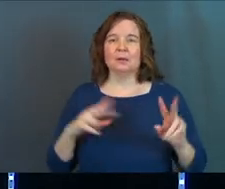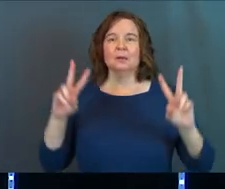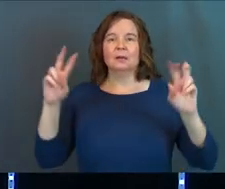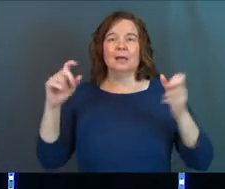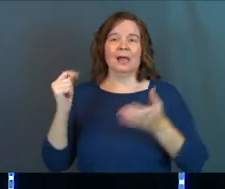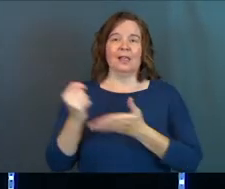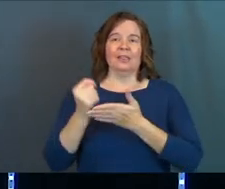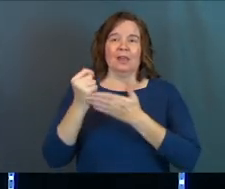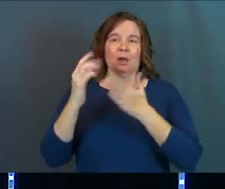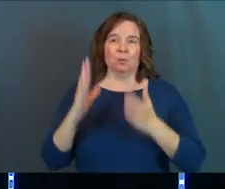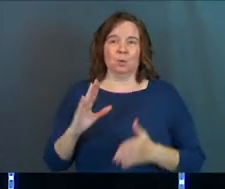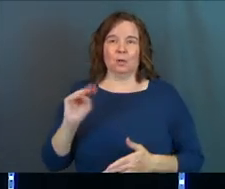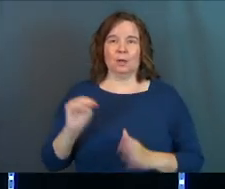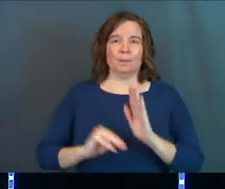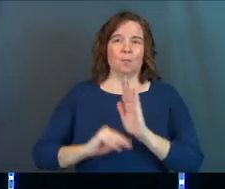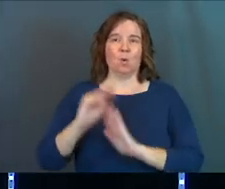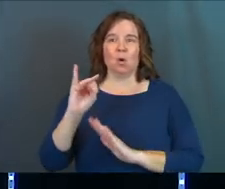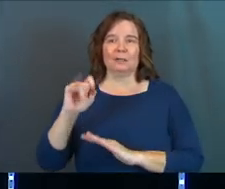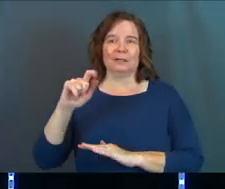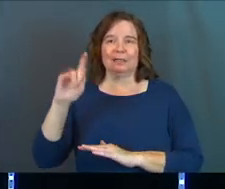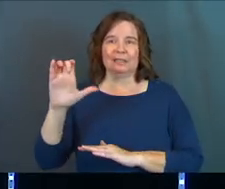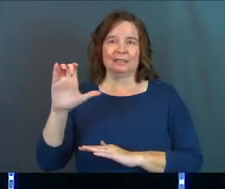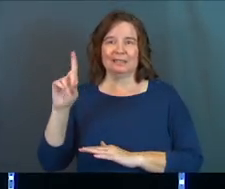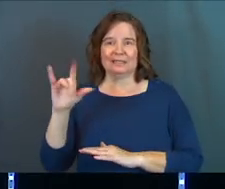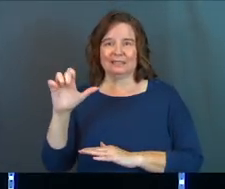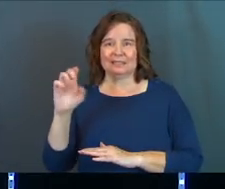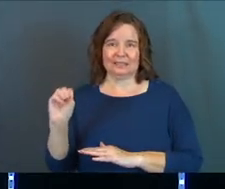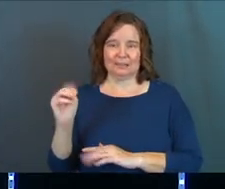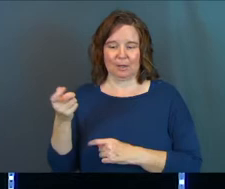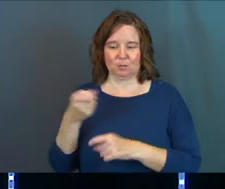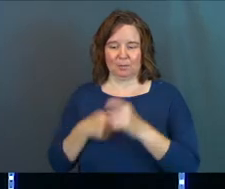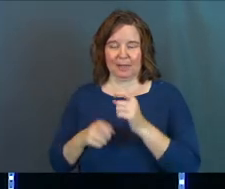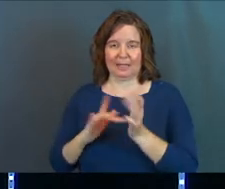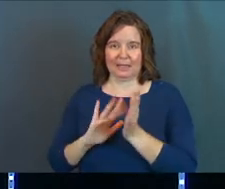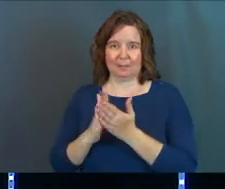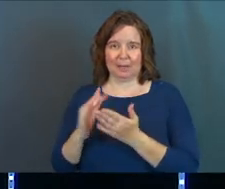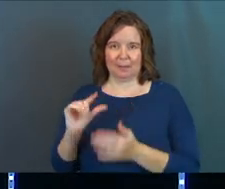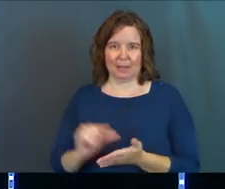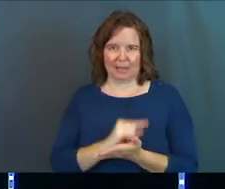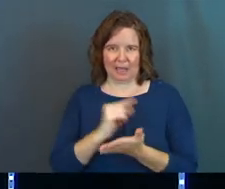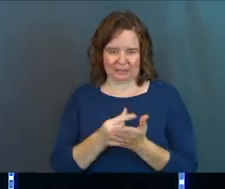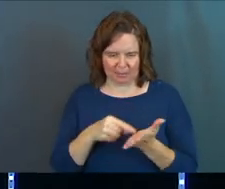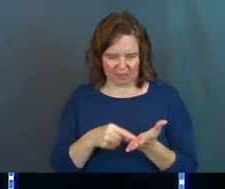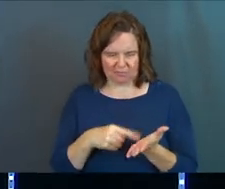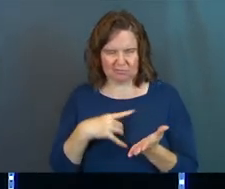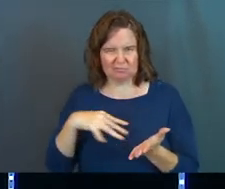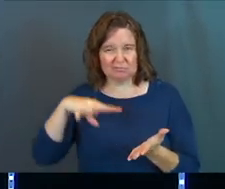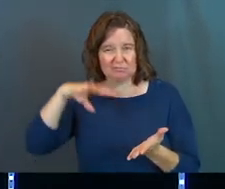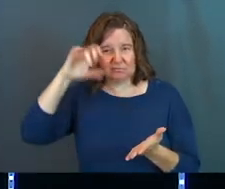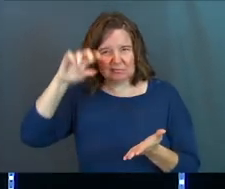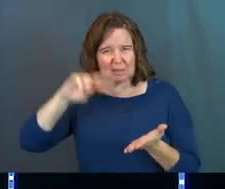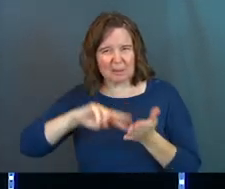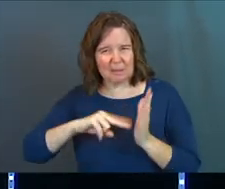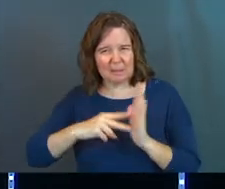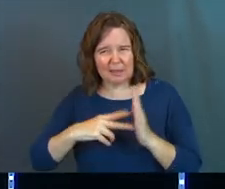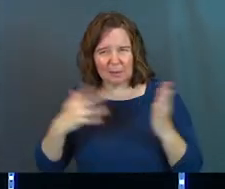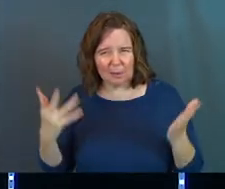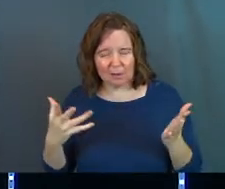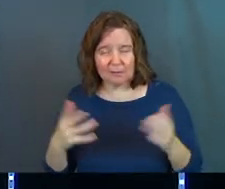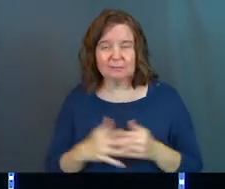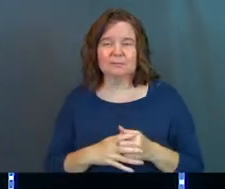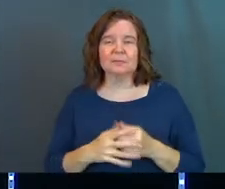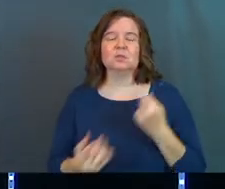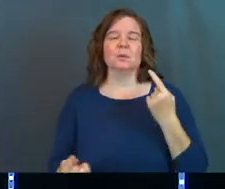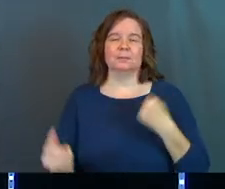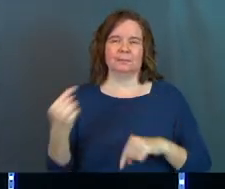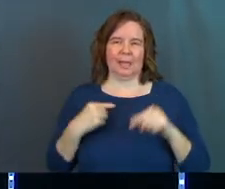Therapeutic, moralistic deism has replaced the biblical gospel. What in the world does that mean? So